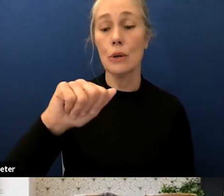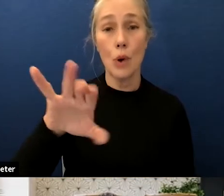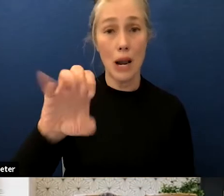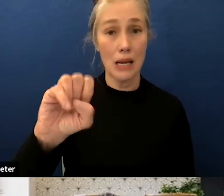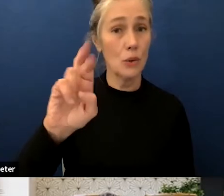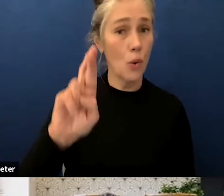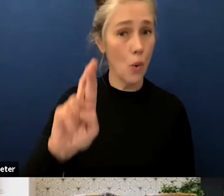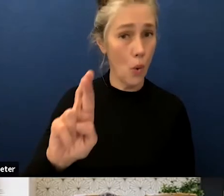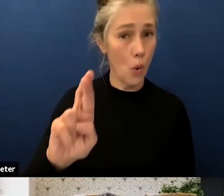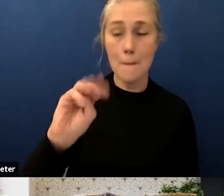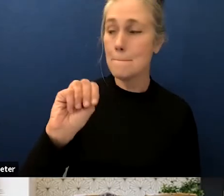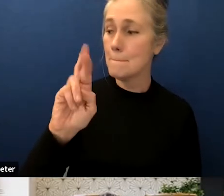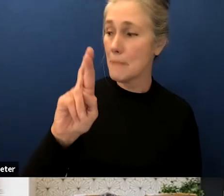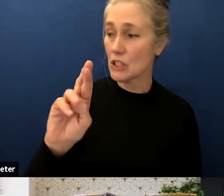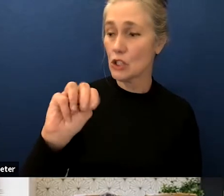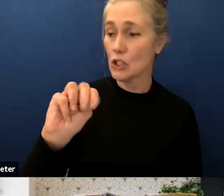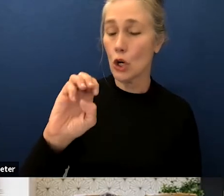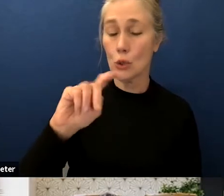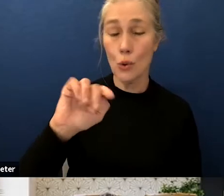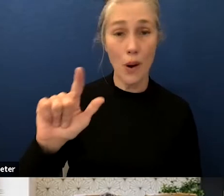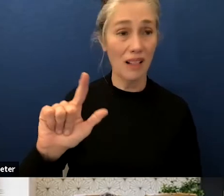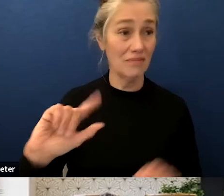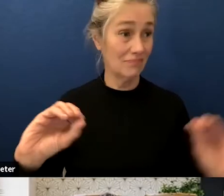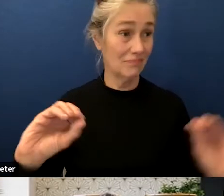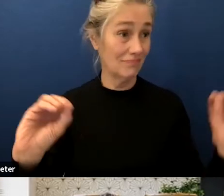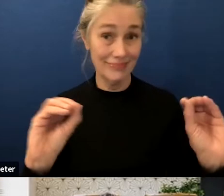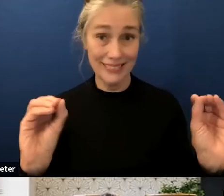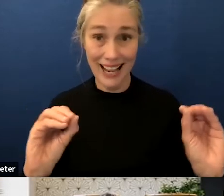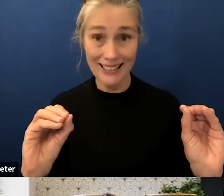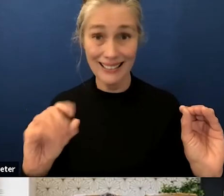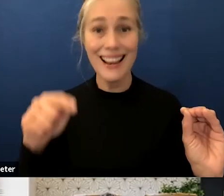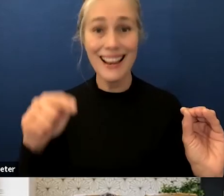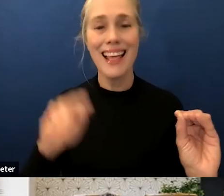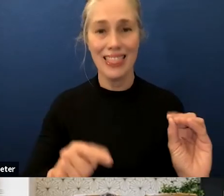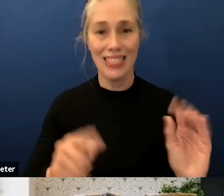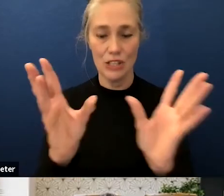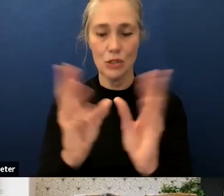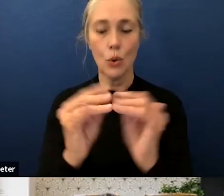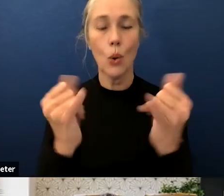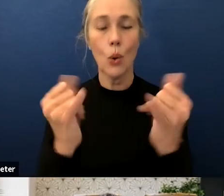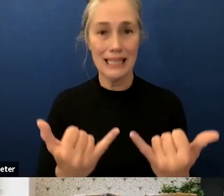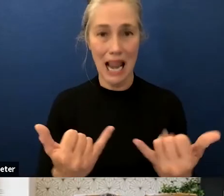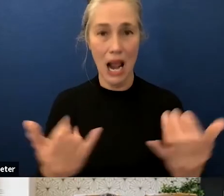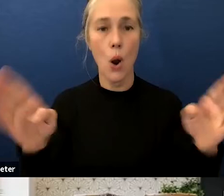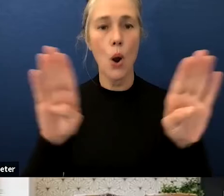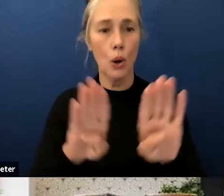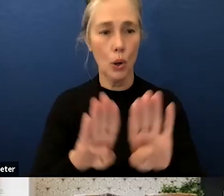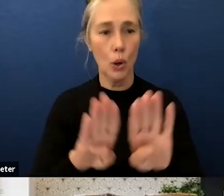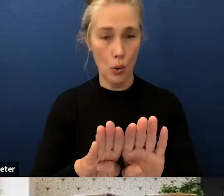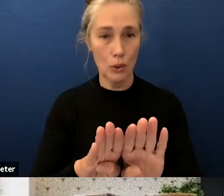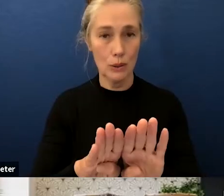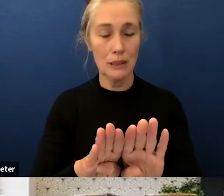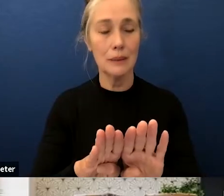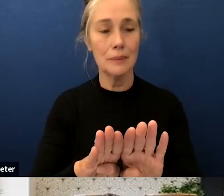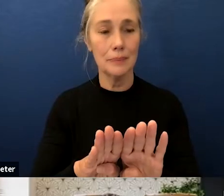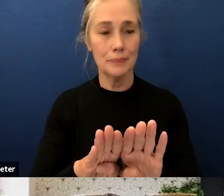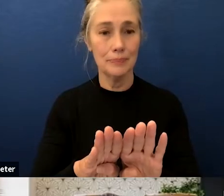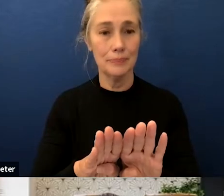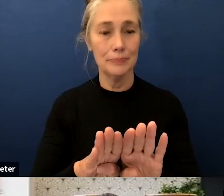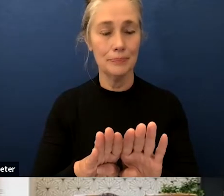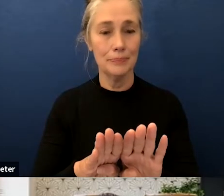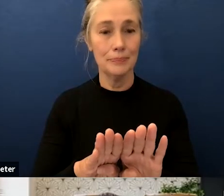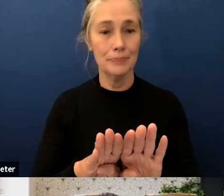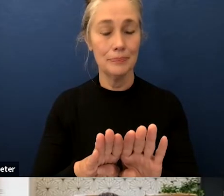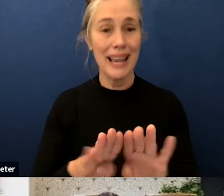seeing none i will close this hearing and we will adjourn to a much-needed